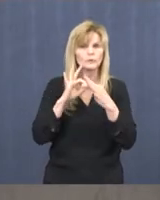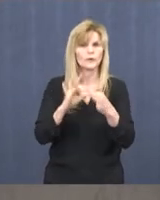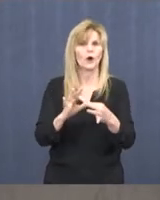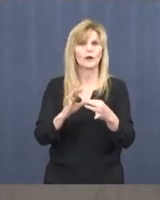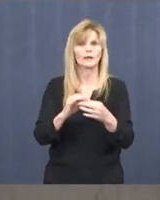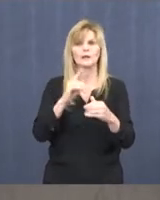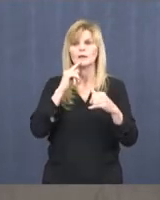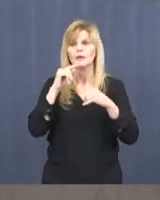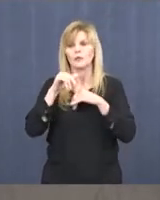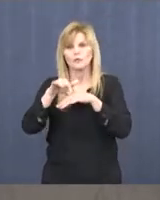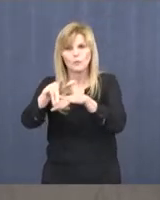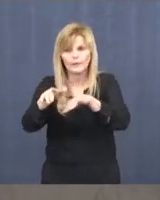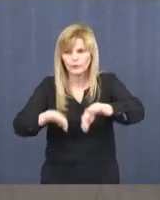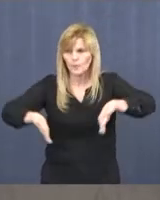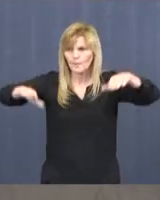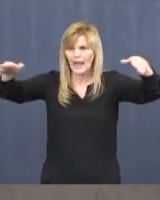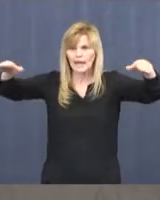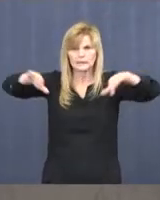riverbanks and that type of thing.